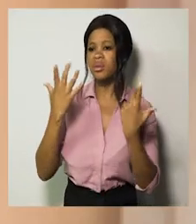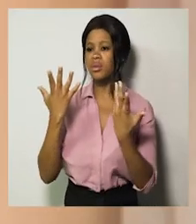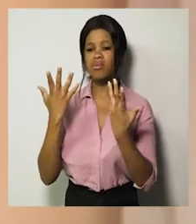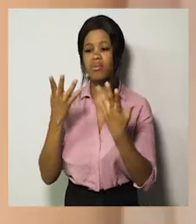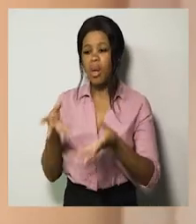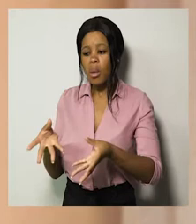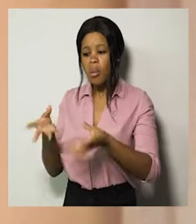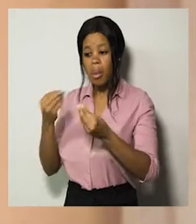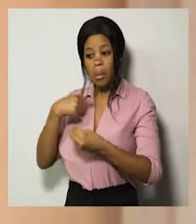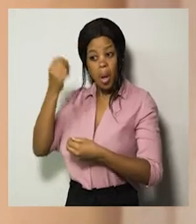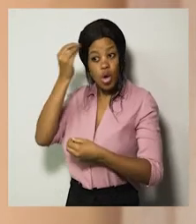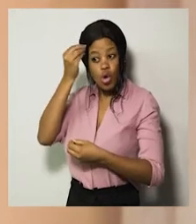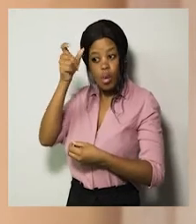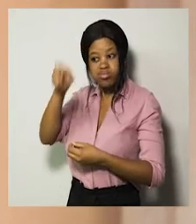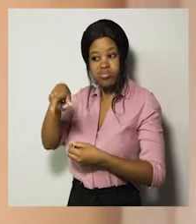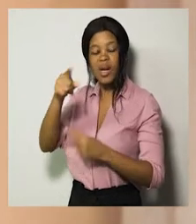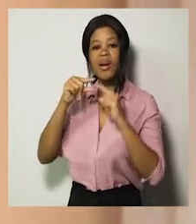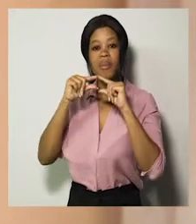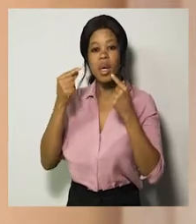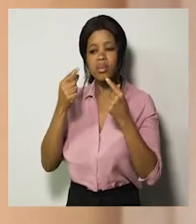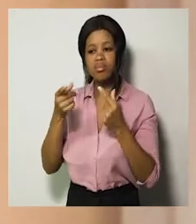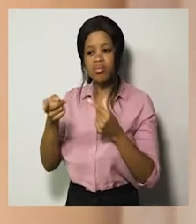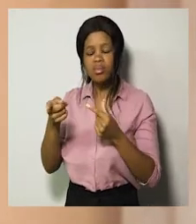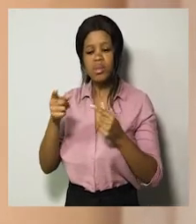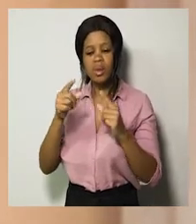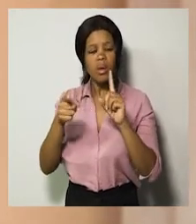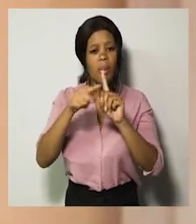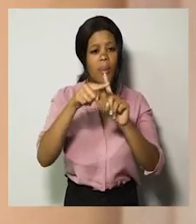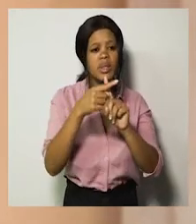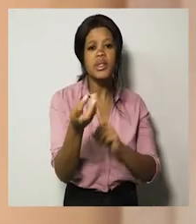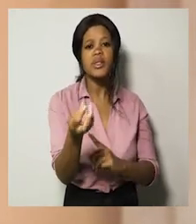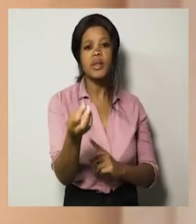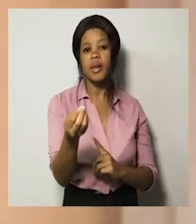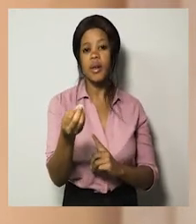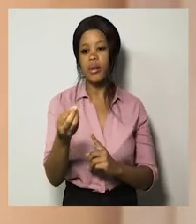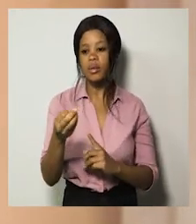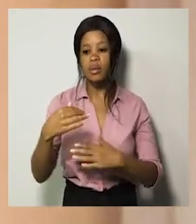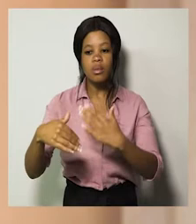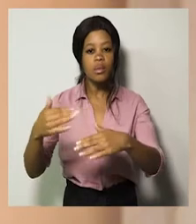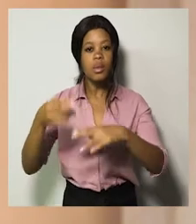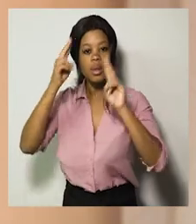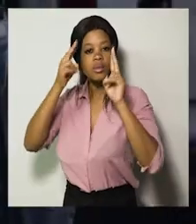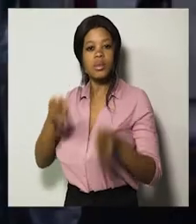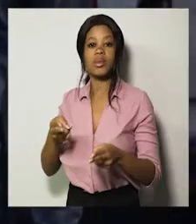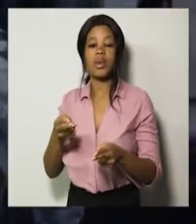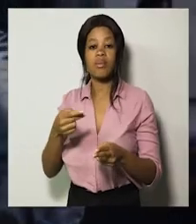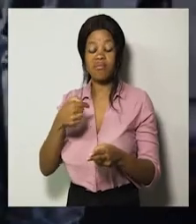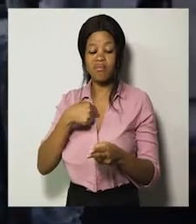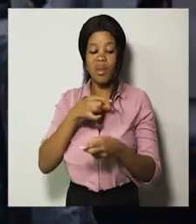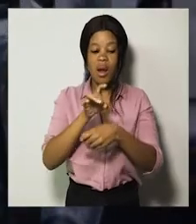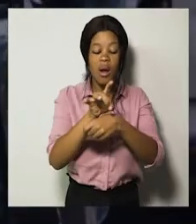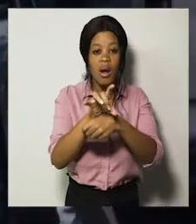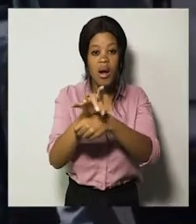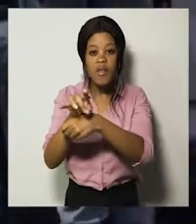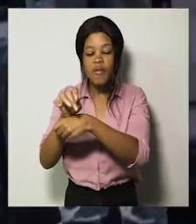coming in of passes that I personally knew that all of a sudden they are positive the next thing they've passed on I will